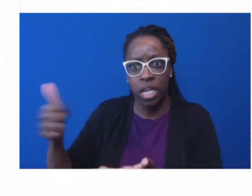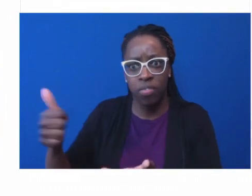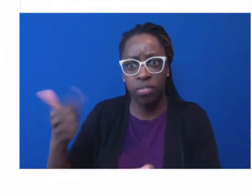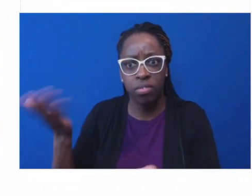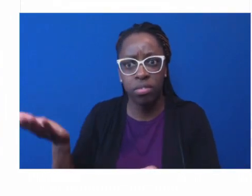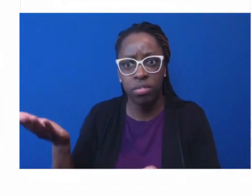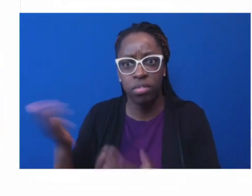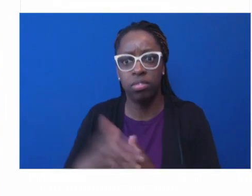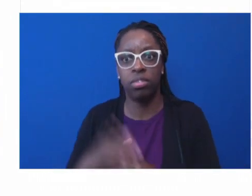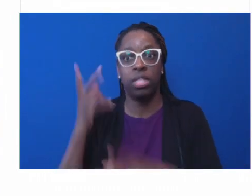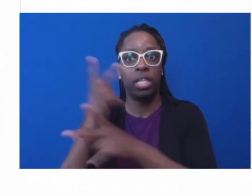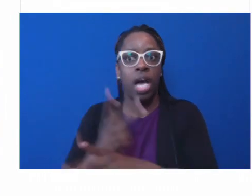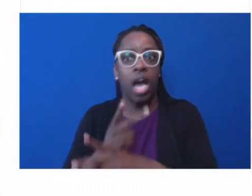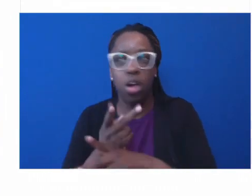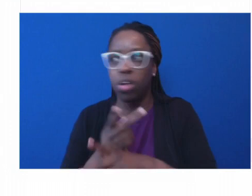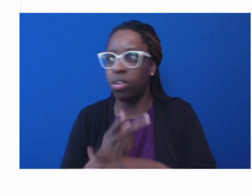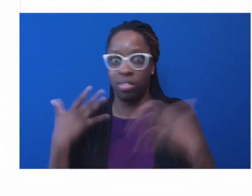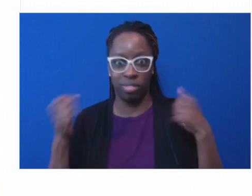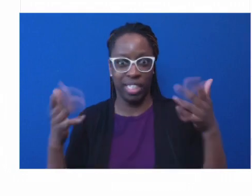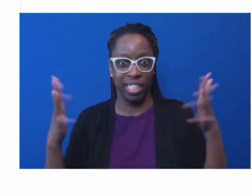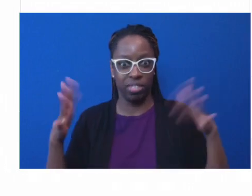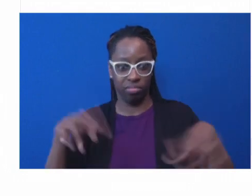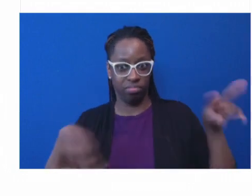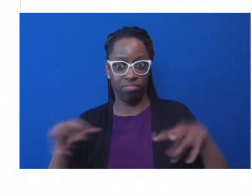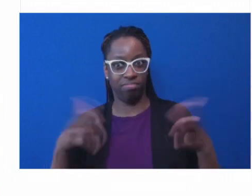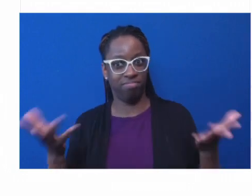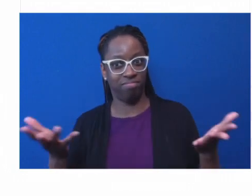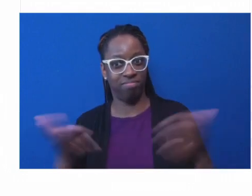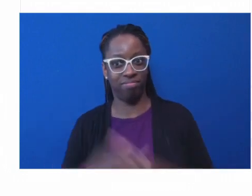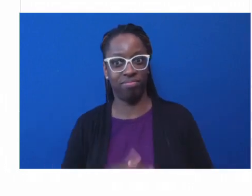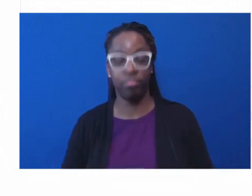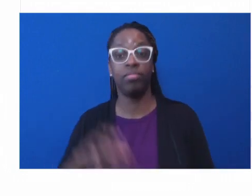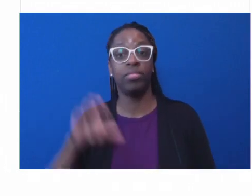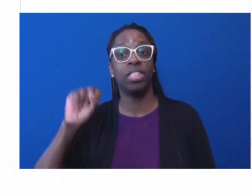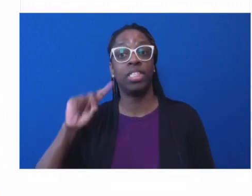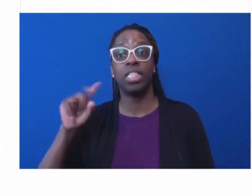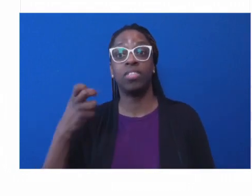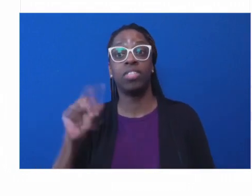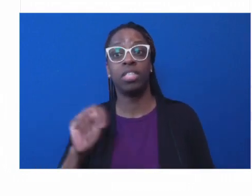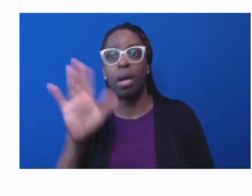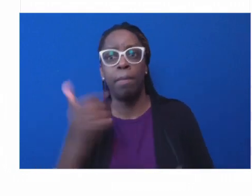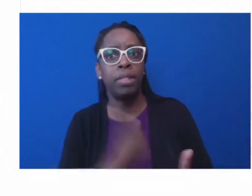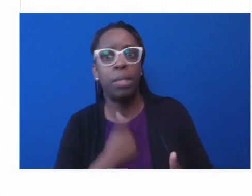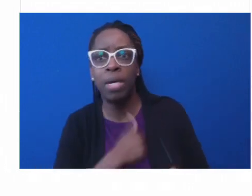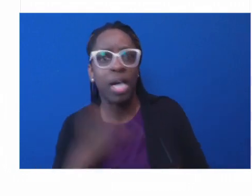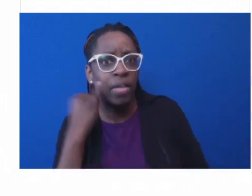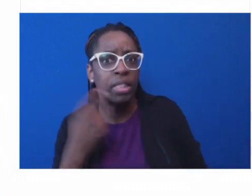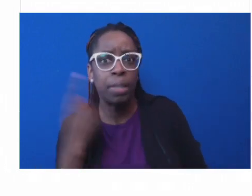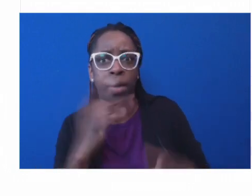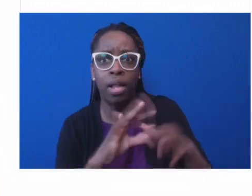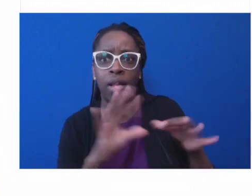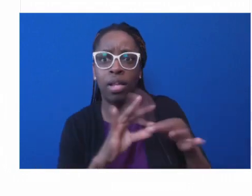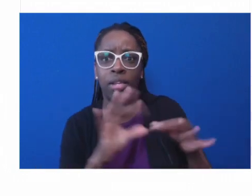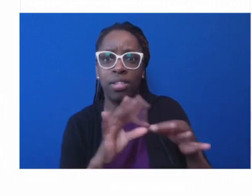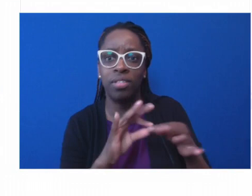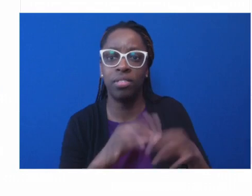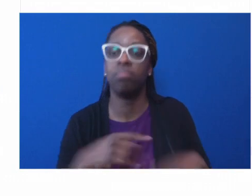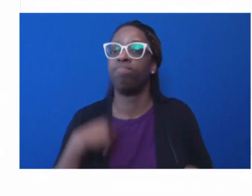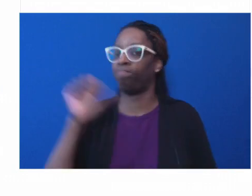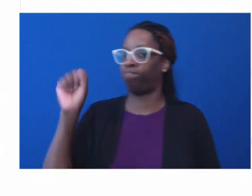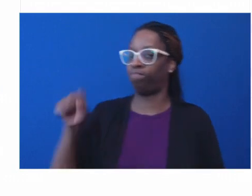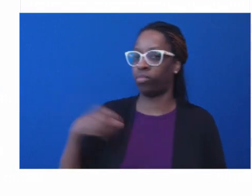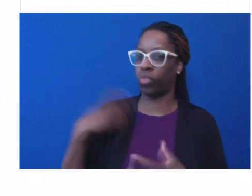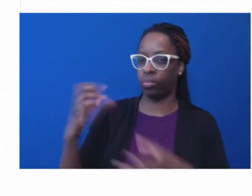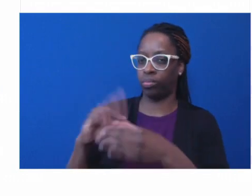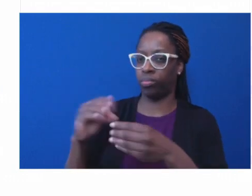I'm sorry. Did you say Jeff? Yeah, yeah, I was just going to bring Jeff in on